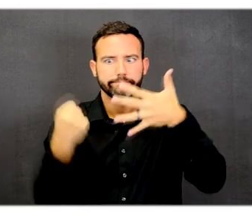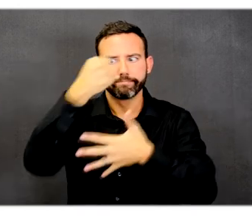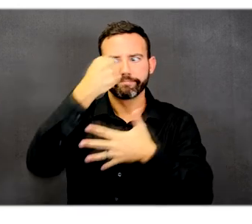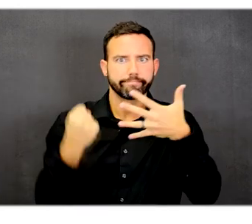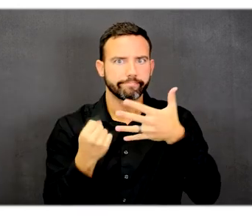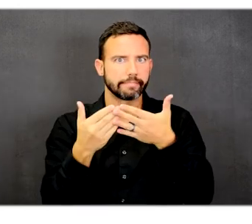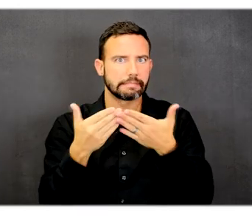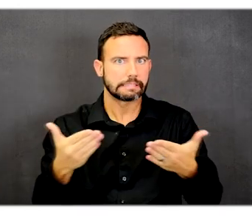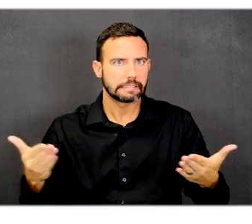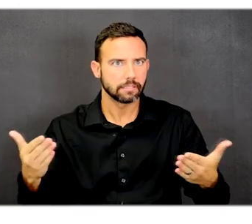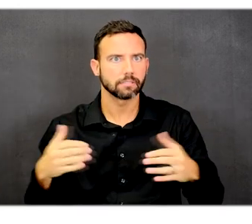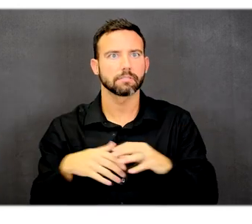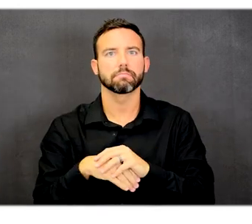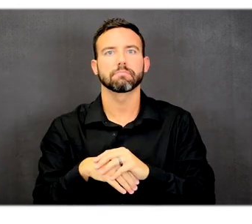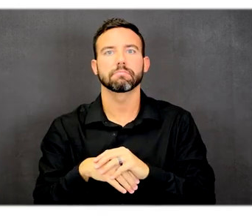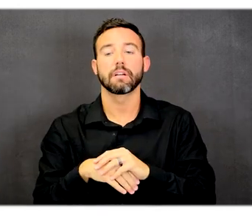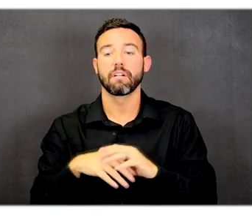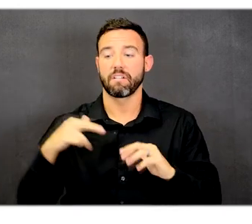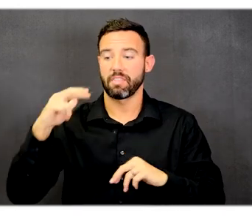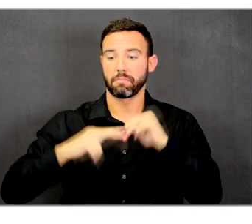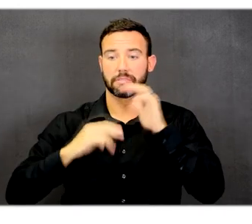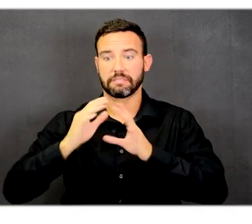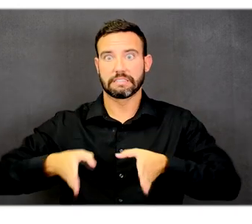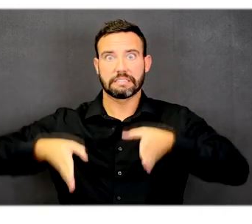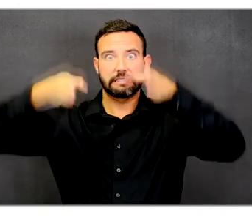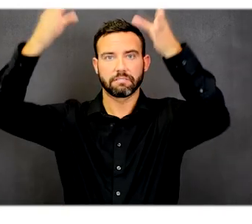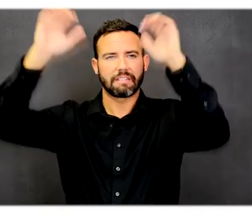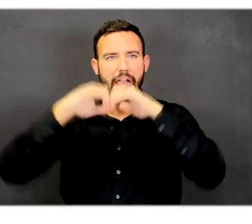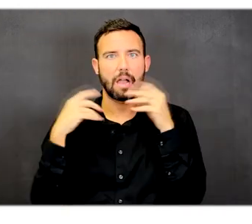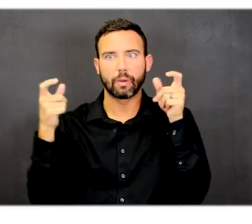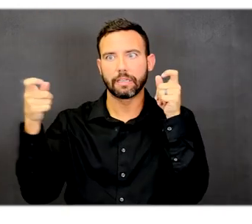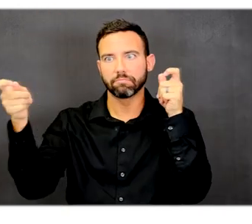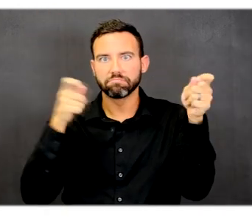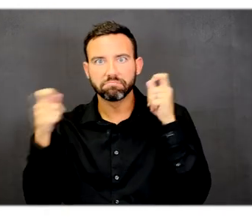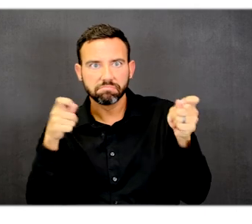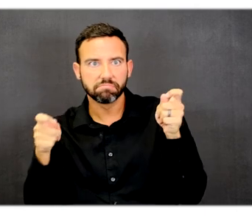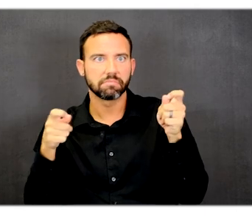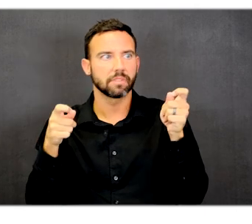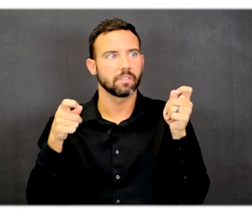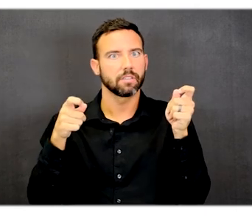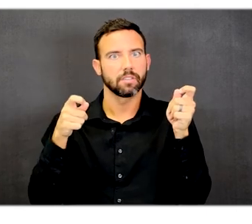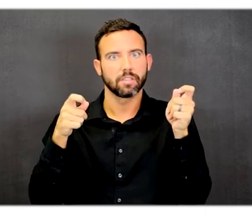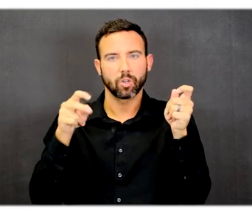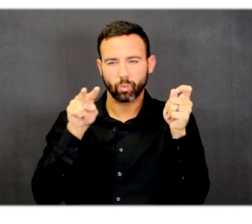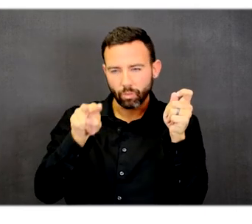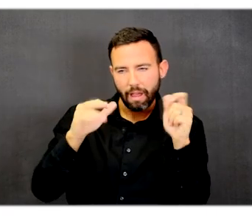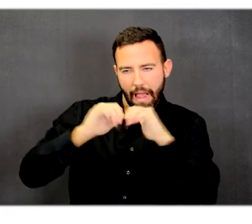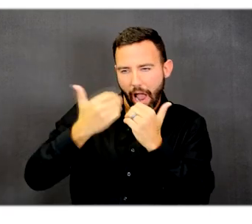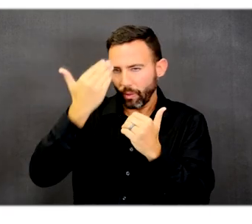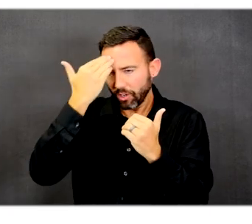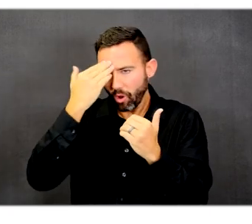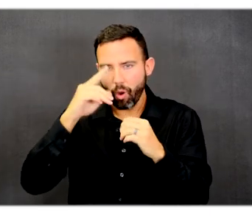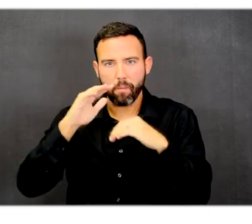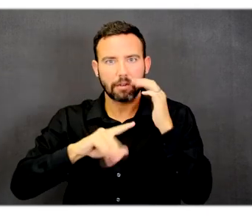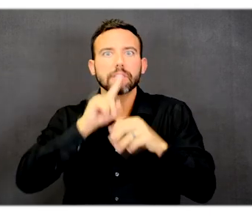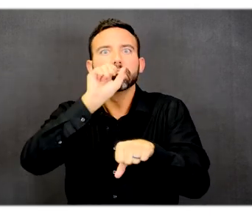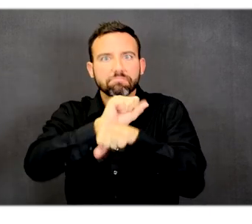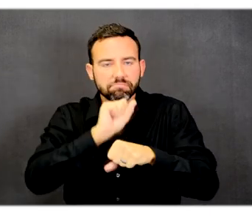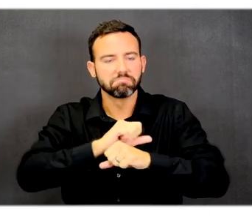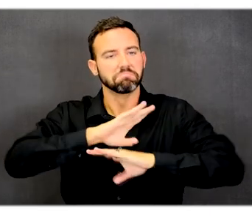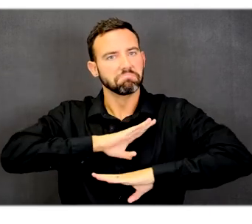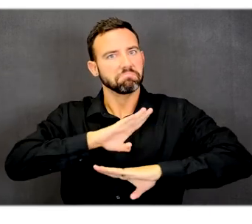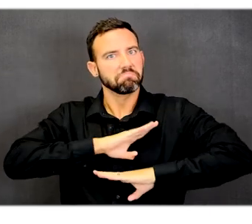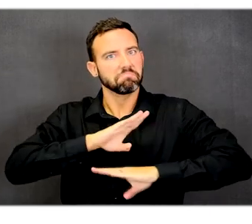There are ways of controlling this building and operations that can be reviewed to ensure the building is actually meeting those goals and objectives.